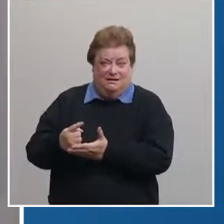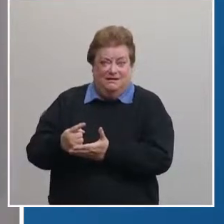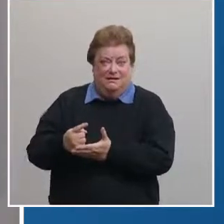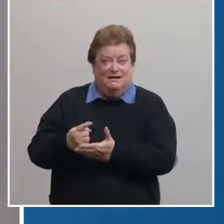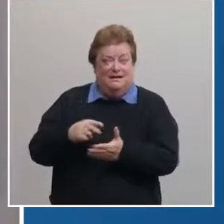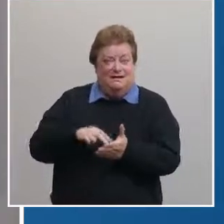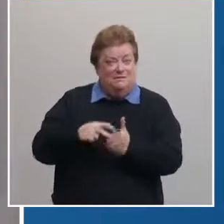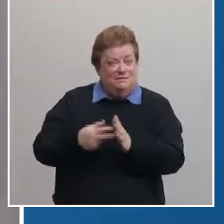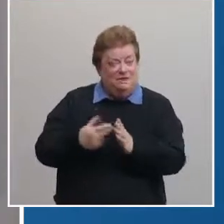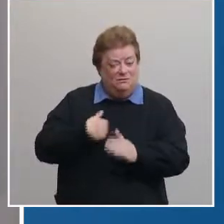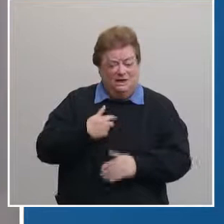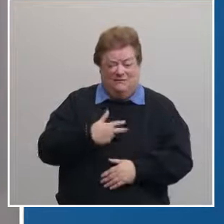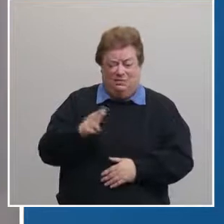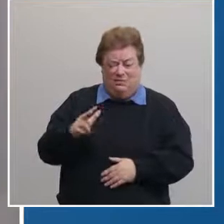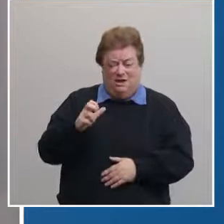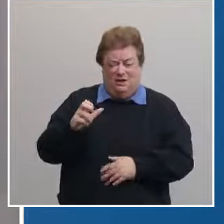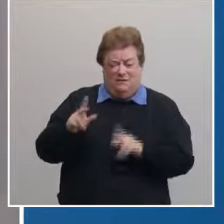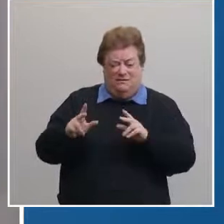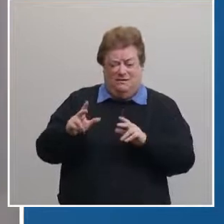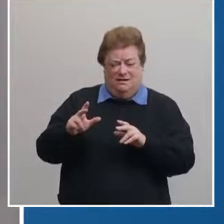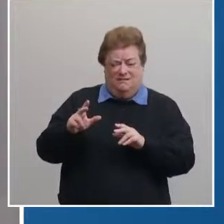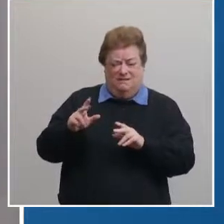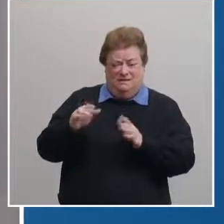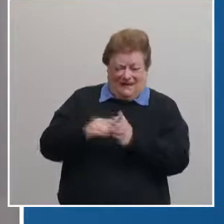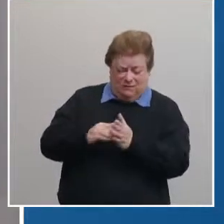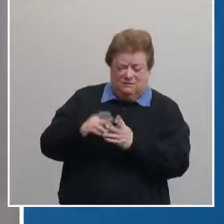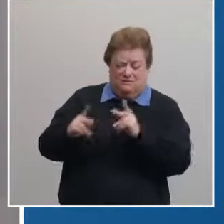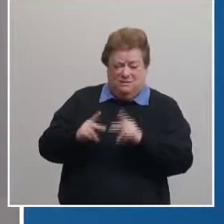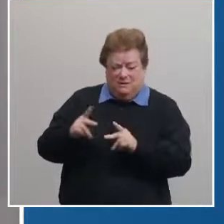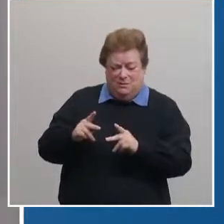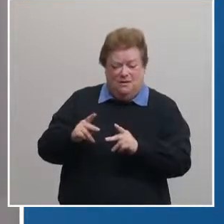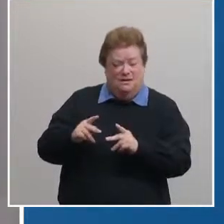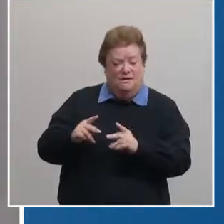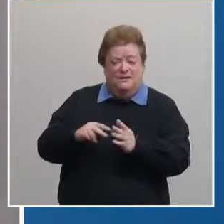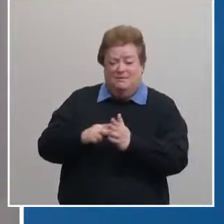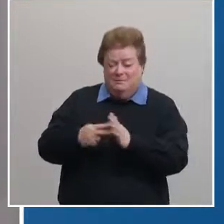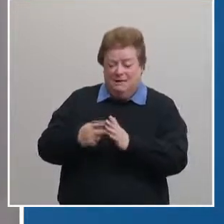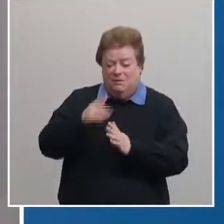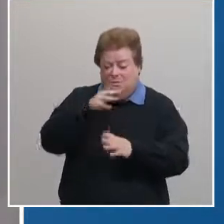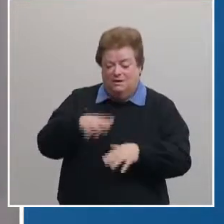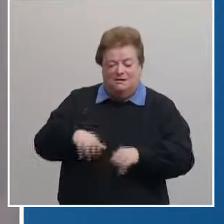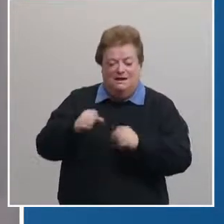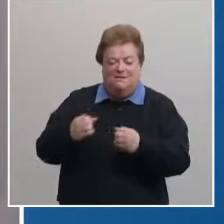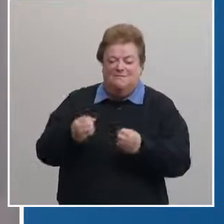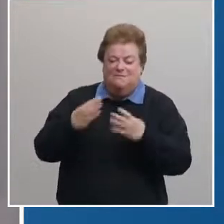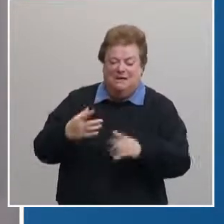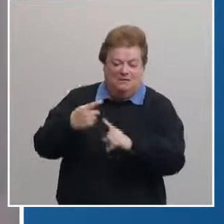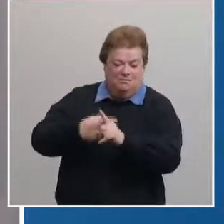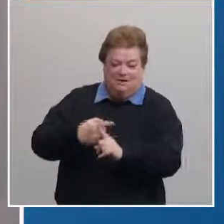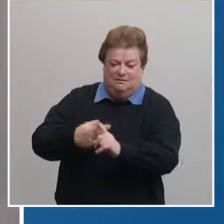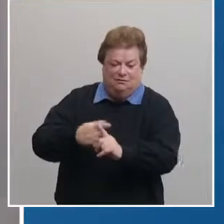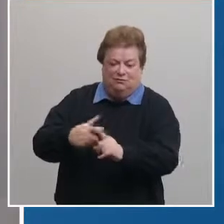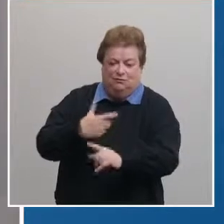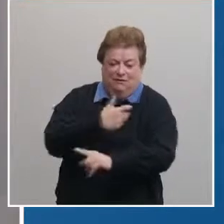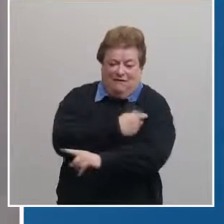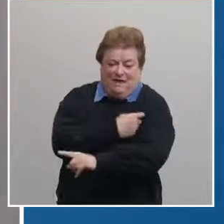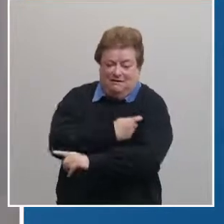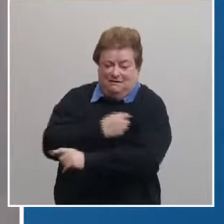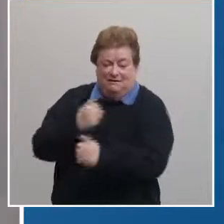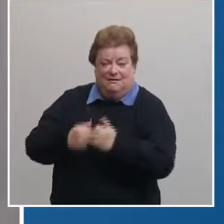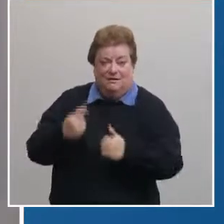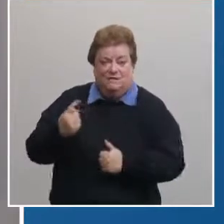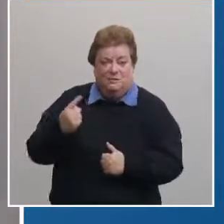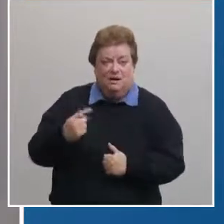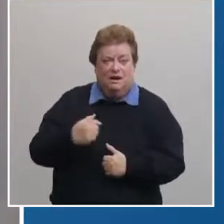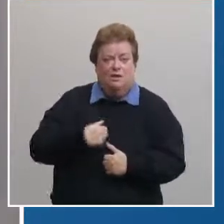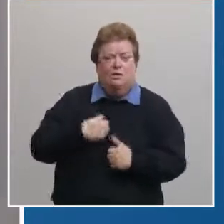,000 people in Lincoln alone it will take many months to vaccinate everyone who wants the shot we are hopeful that